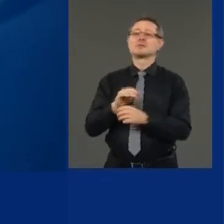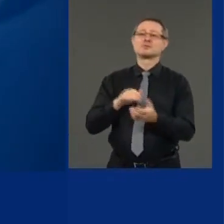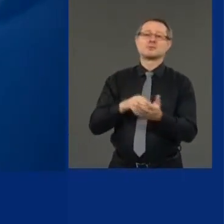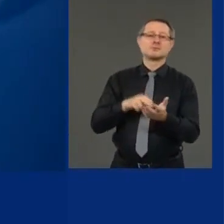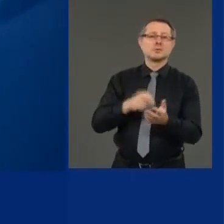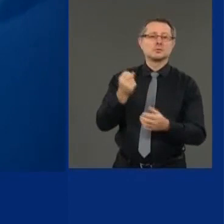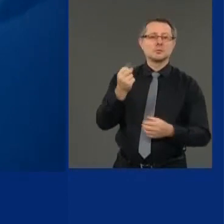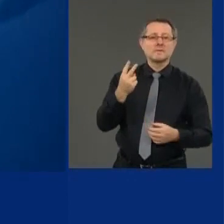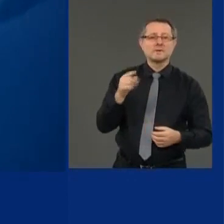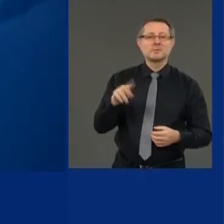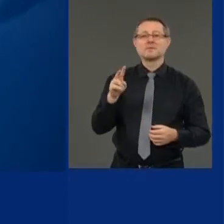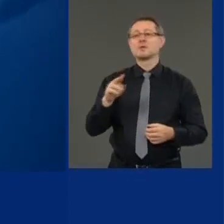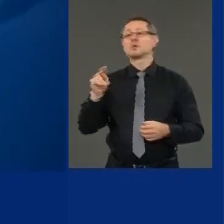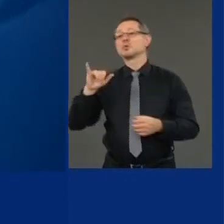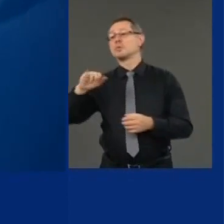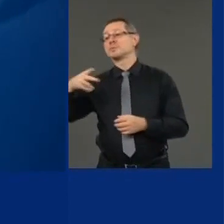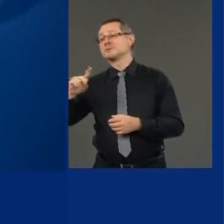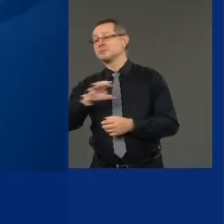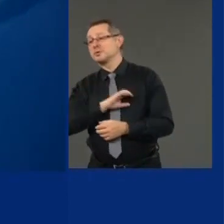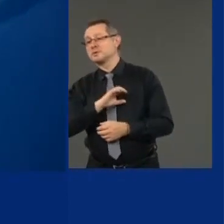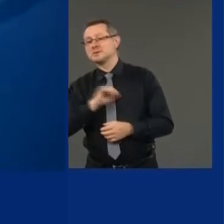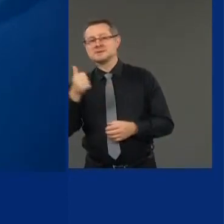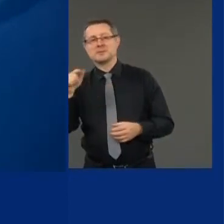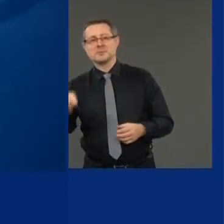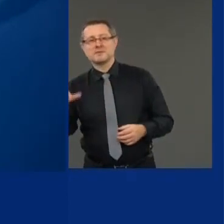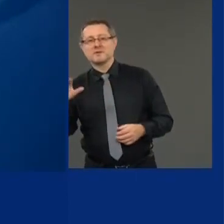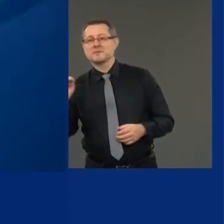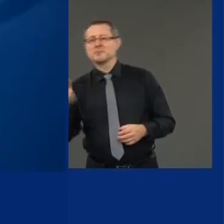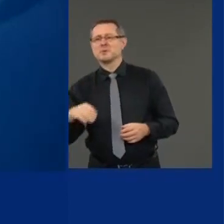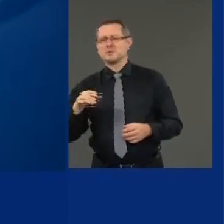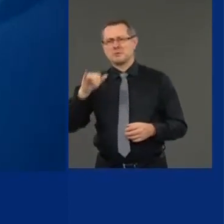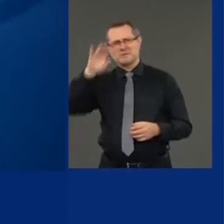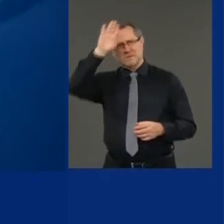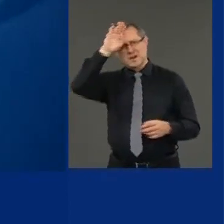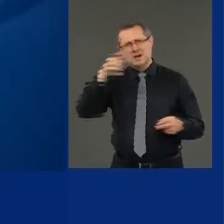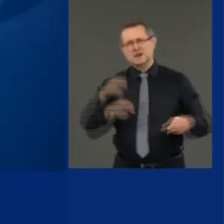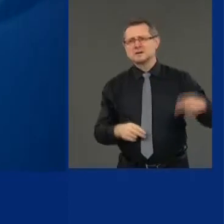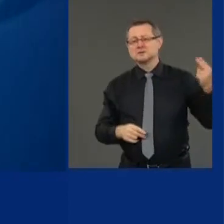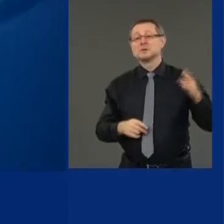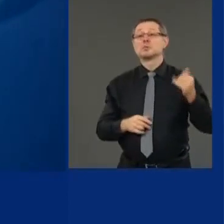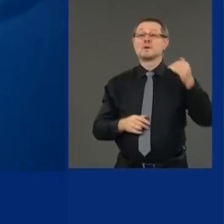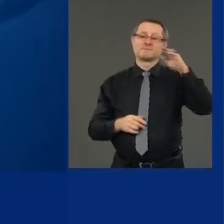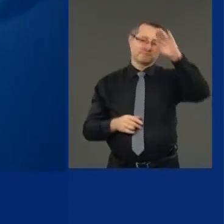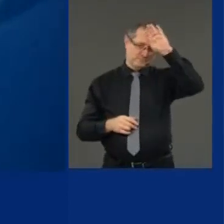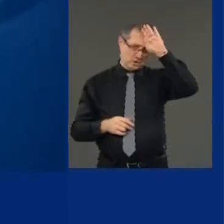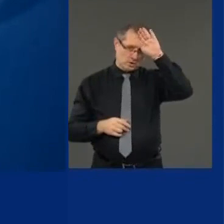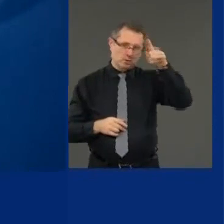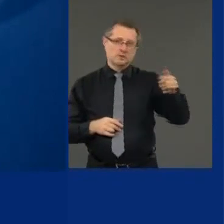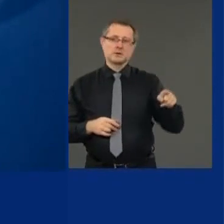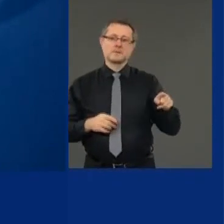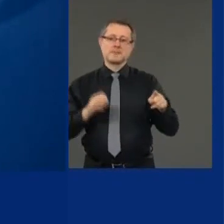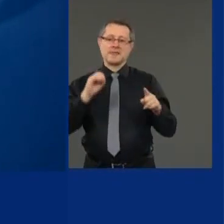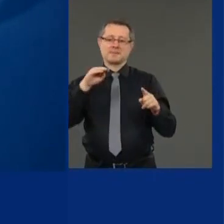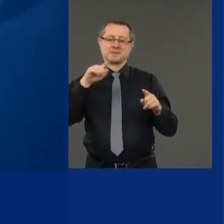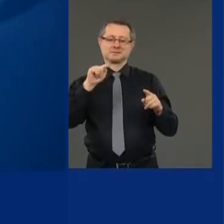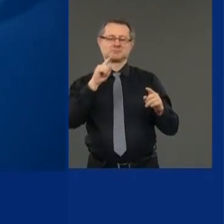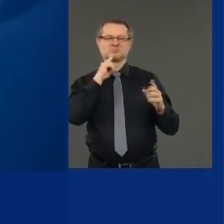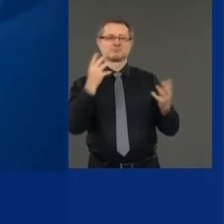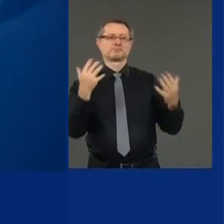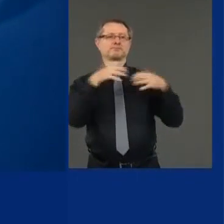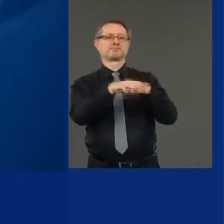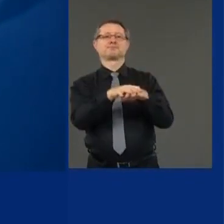10. Why is the fire department high? It's fire department and EMT workers. So the EMT workers